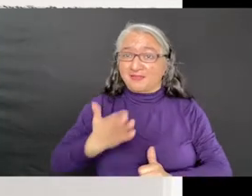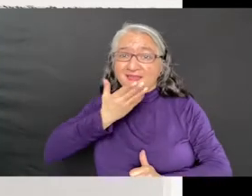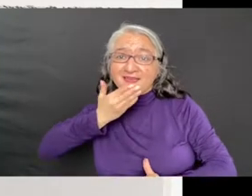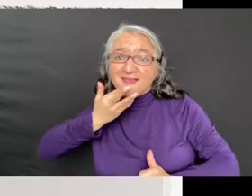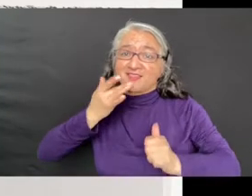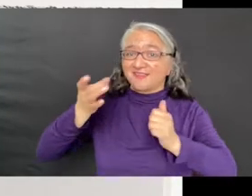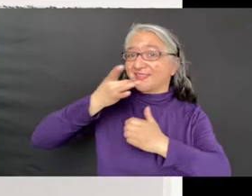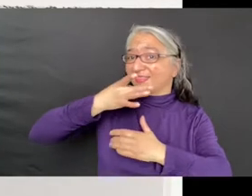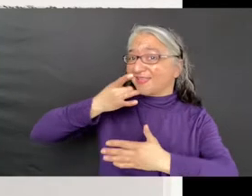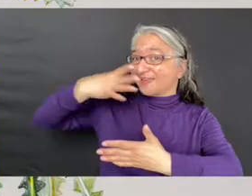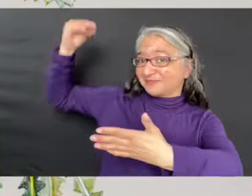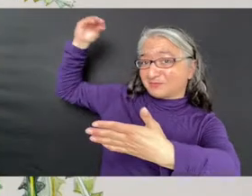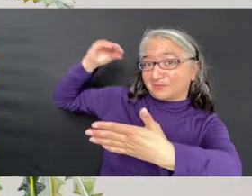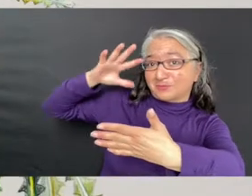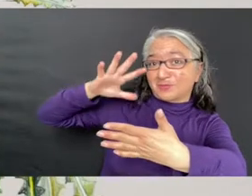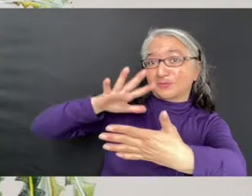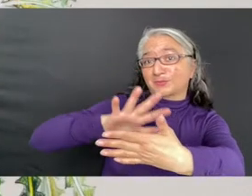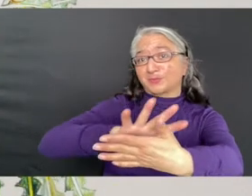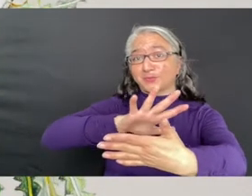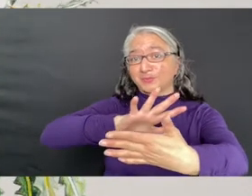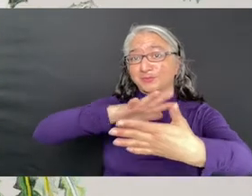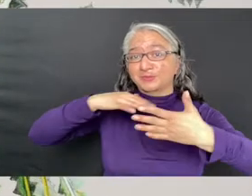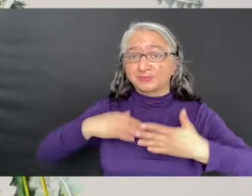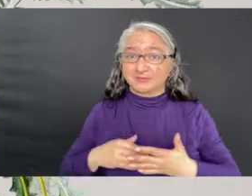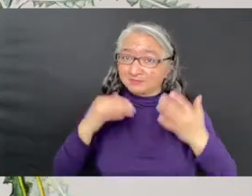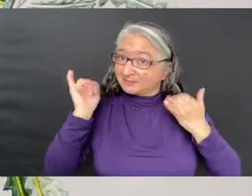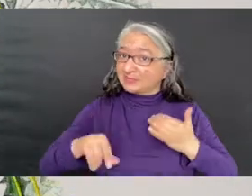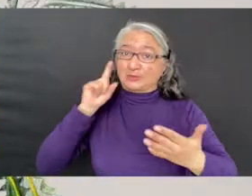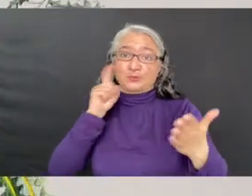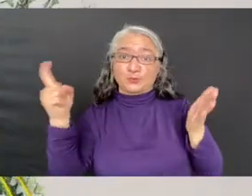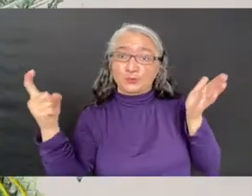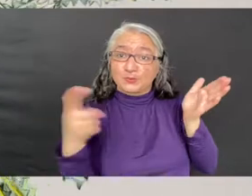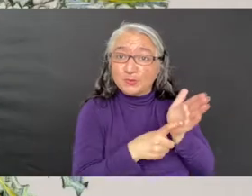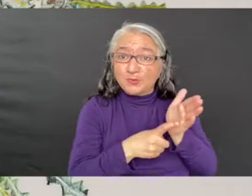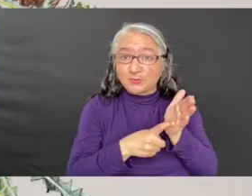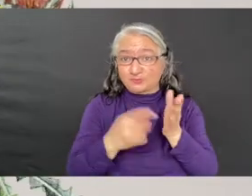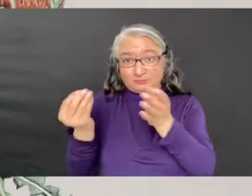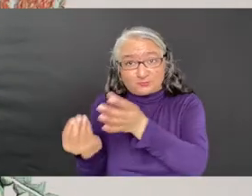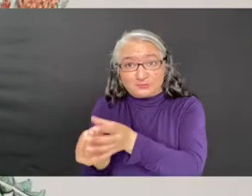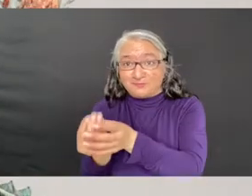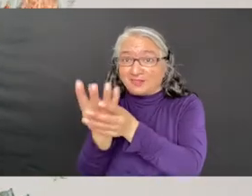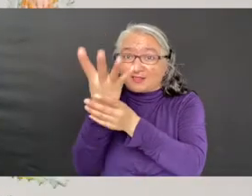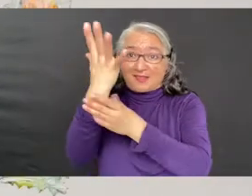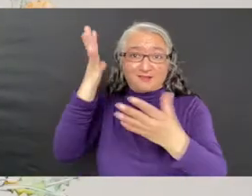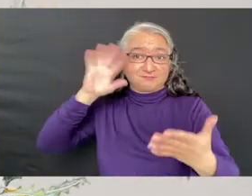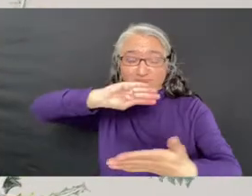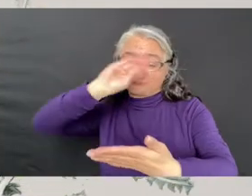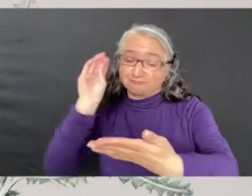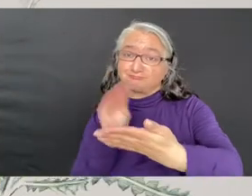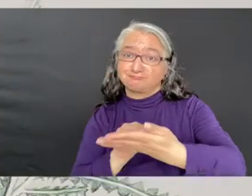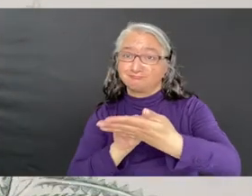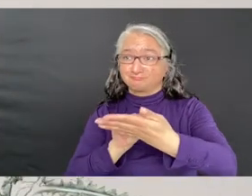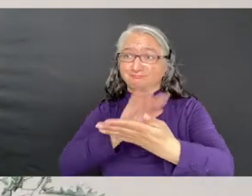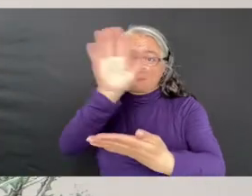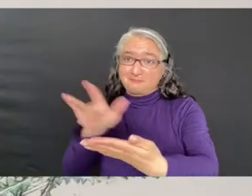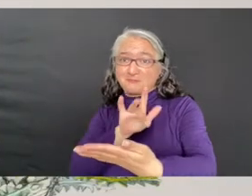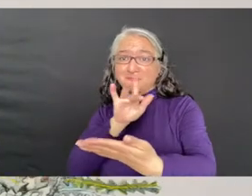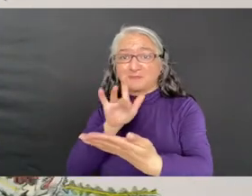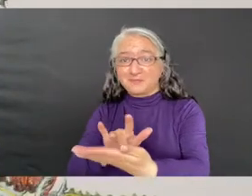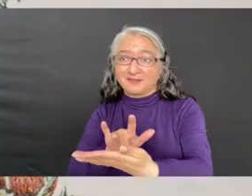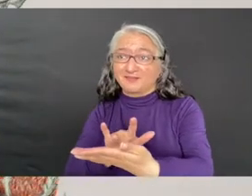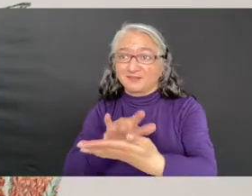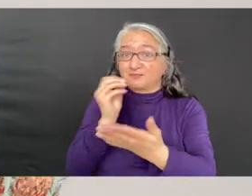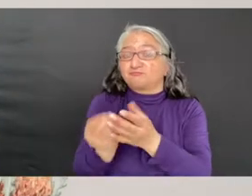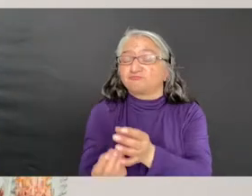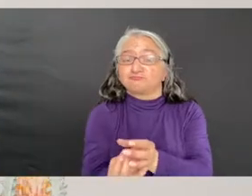of light. You will see that the image is purposefully placed on the paper to convey a sense of how the plant